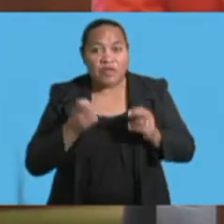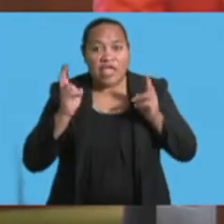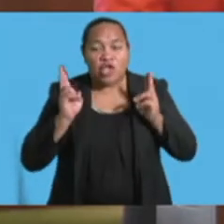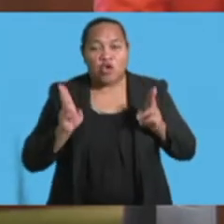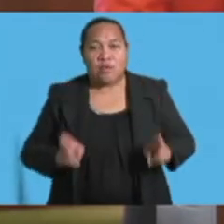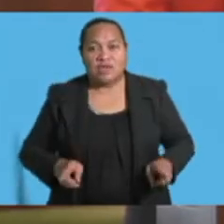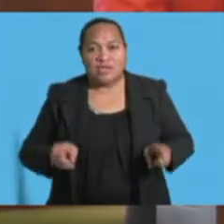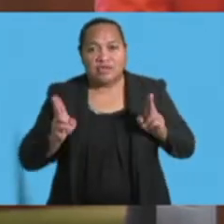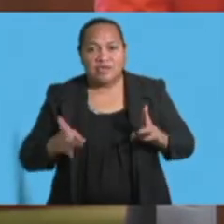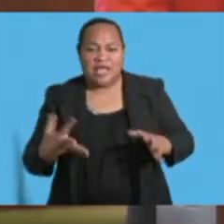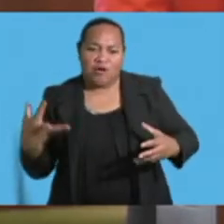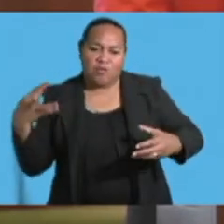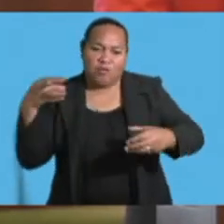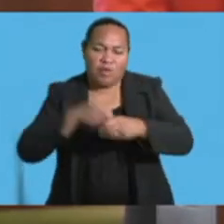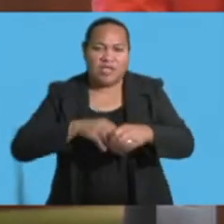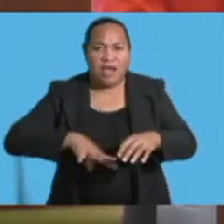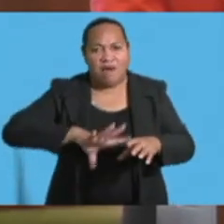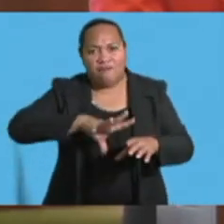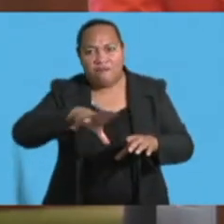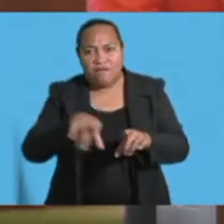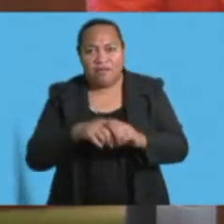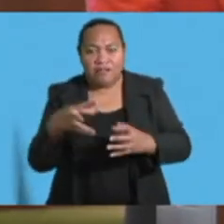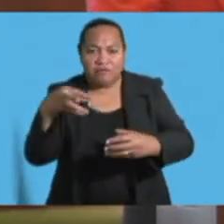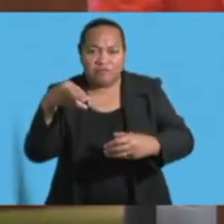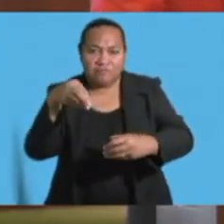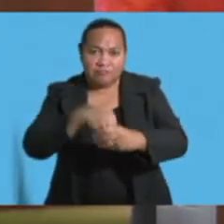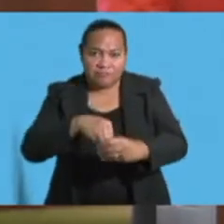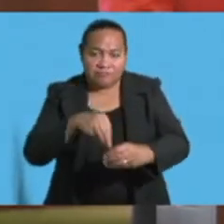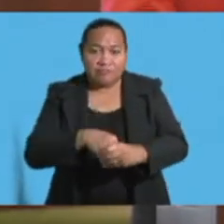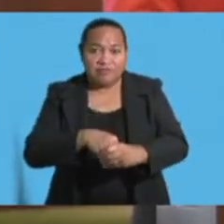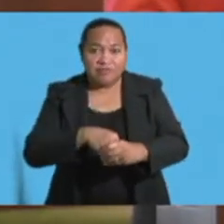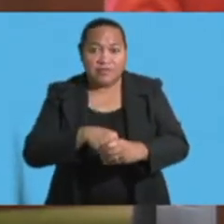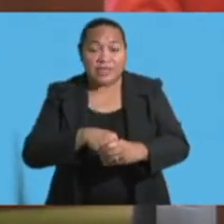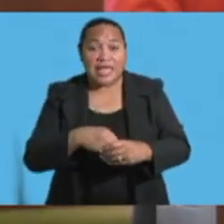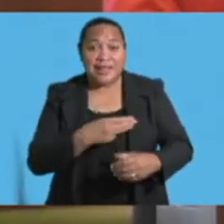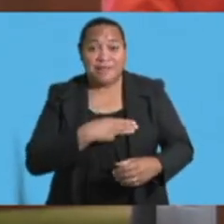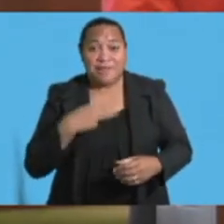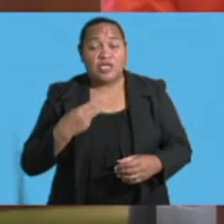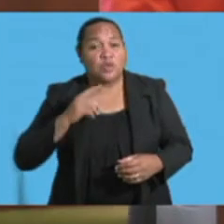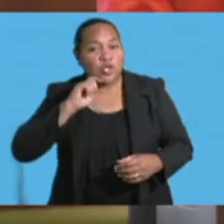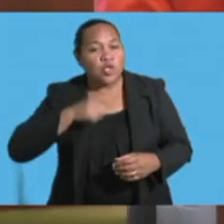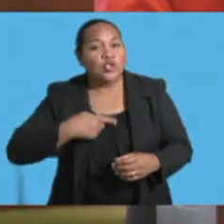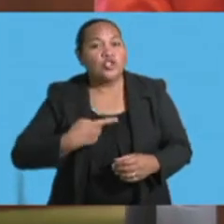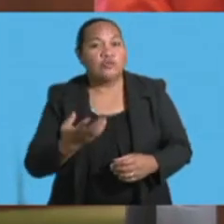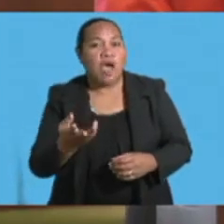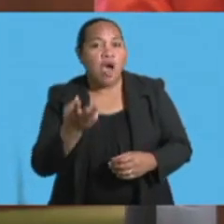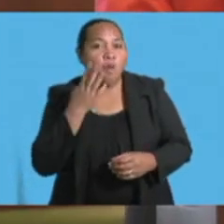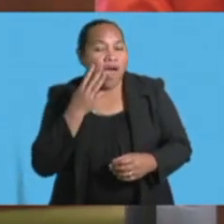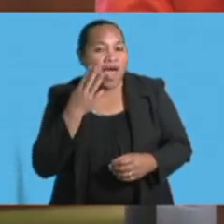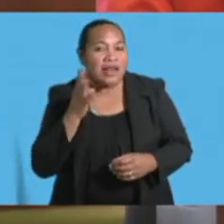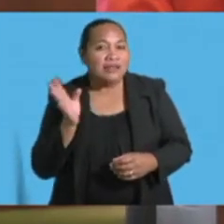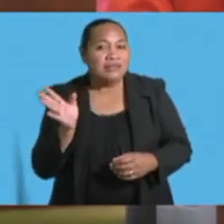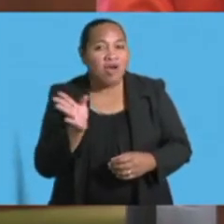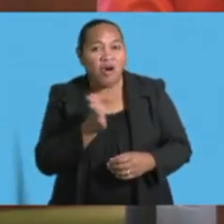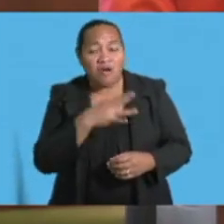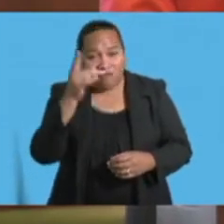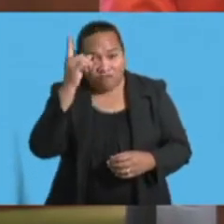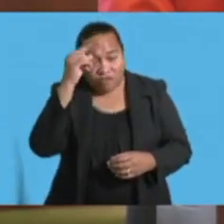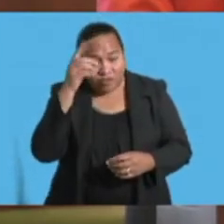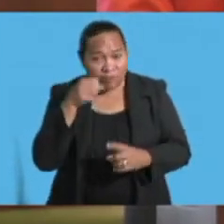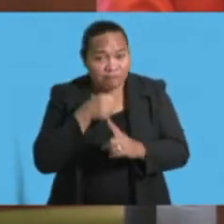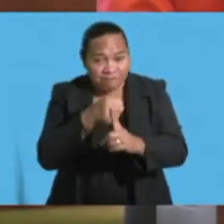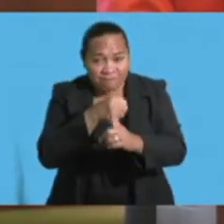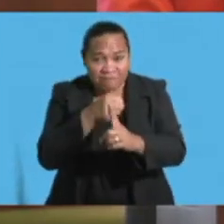that encompass all of this. The Ministry will continue to raise awareness and educate all Fijians towards the need to